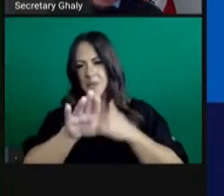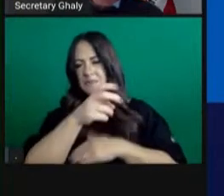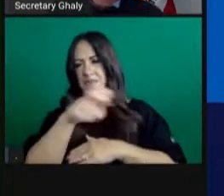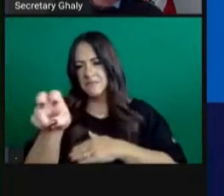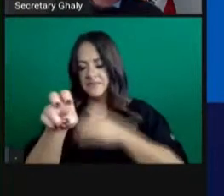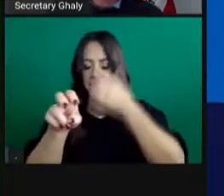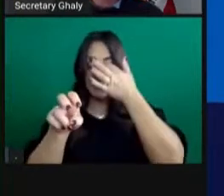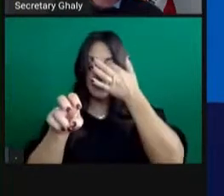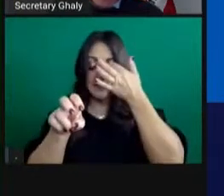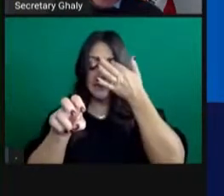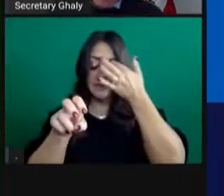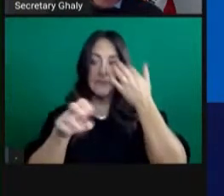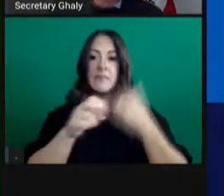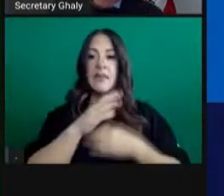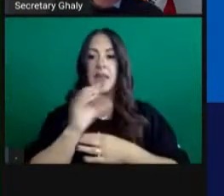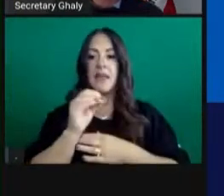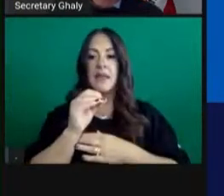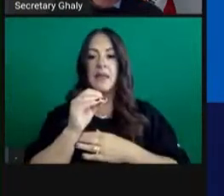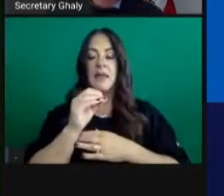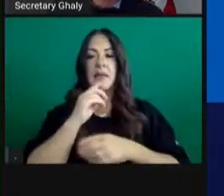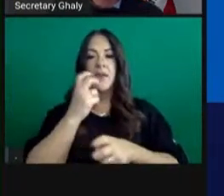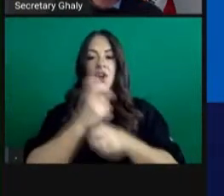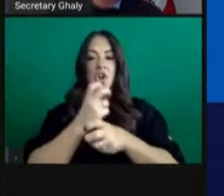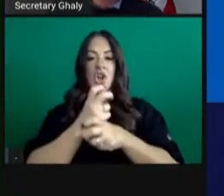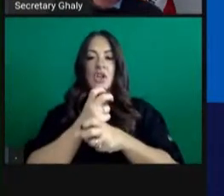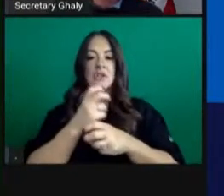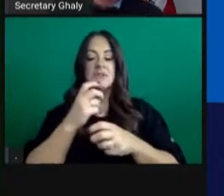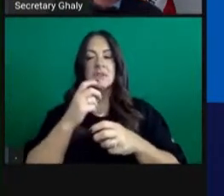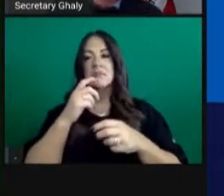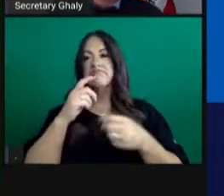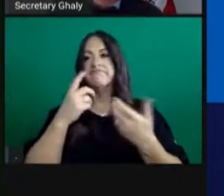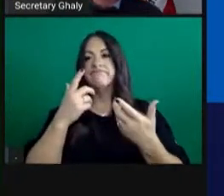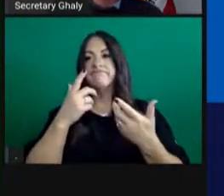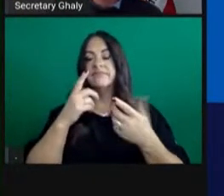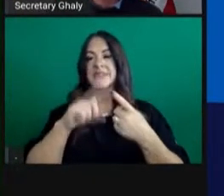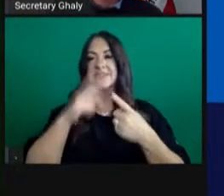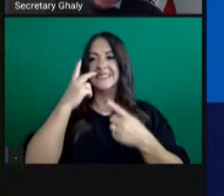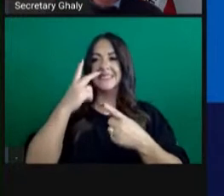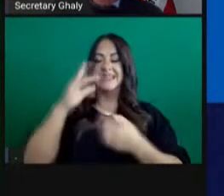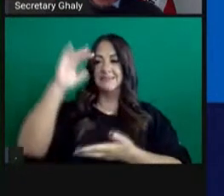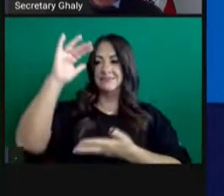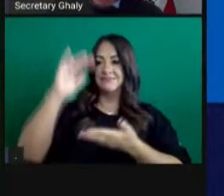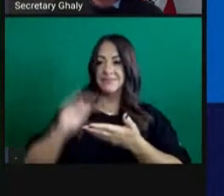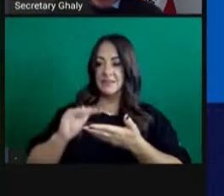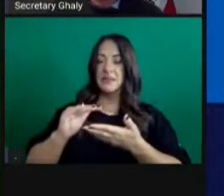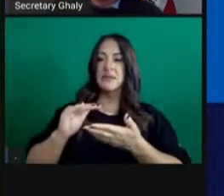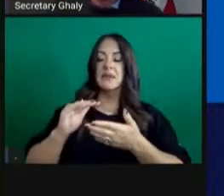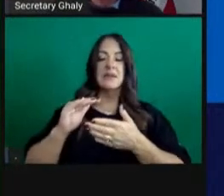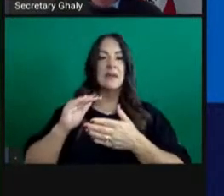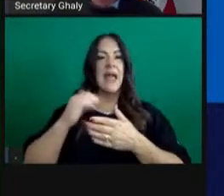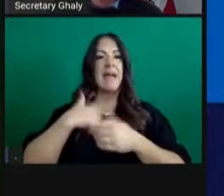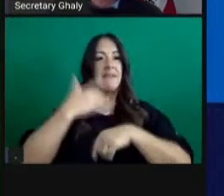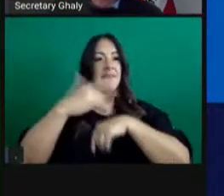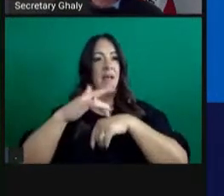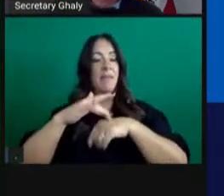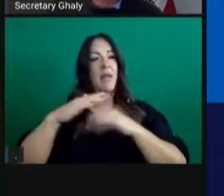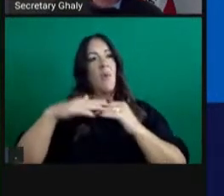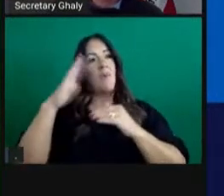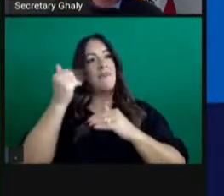to rise above and stay above the 15 percent threshold that the state has set. As a